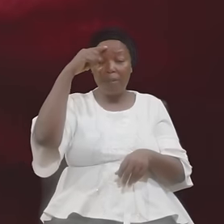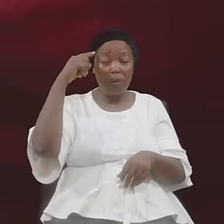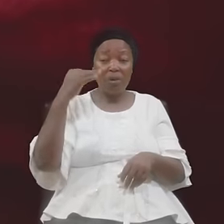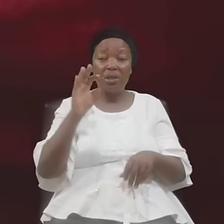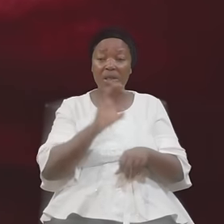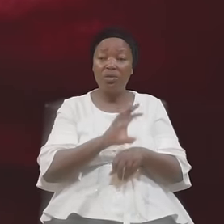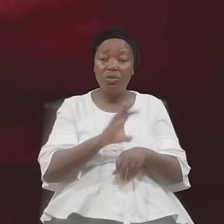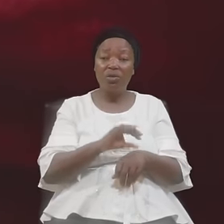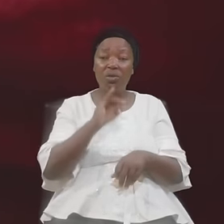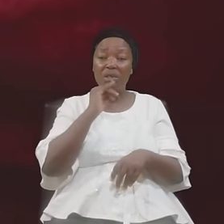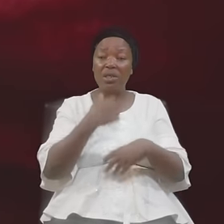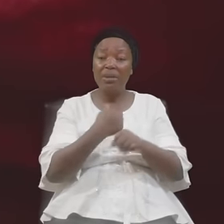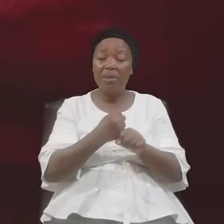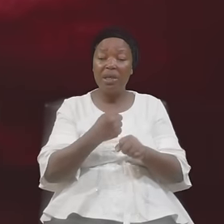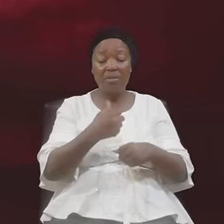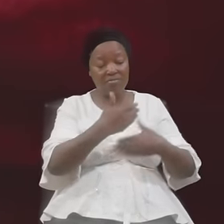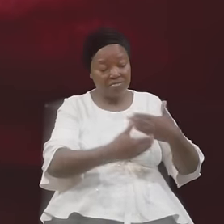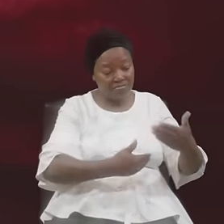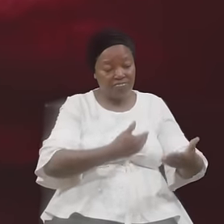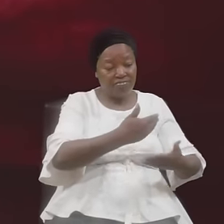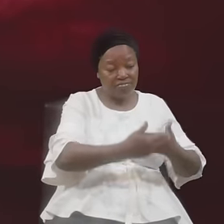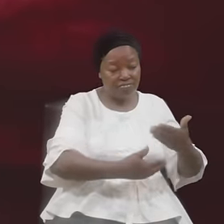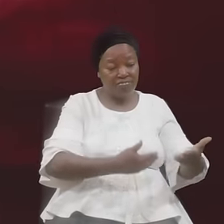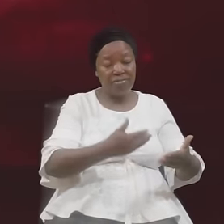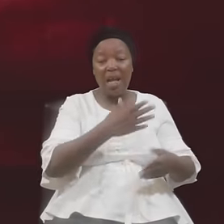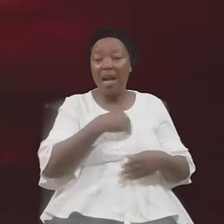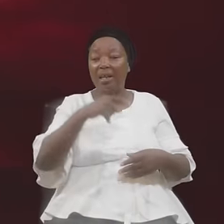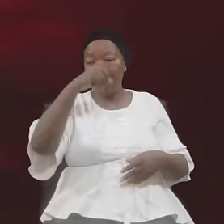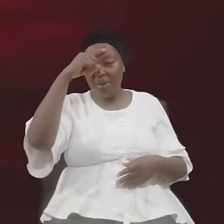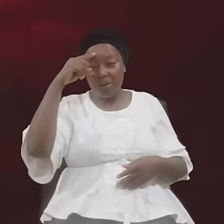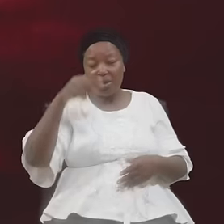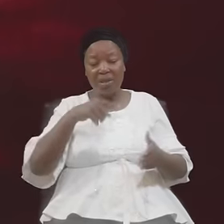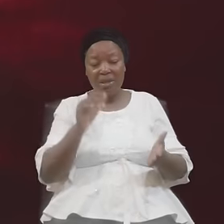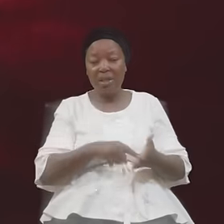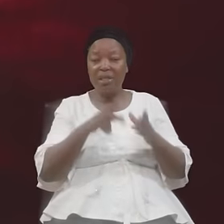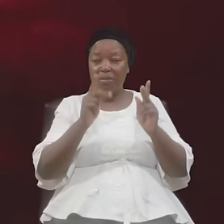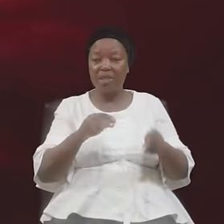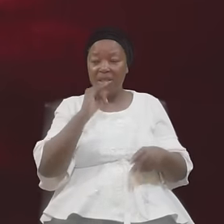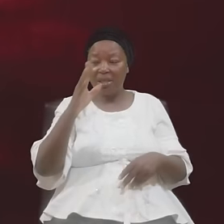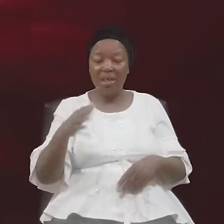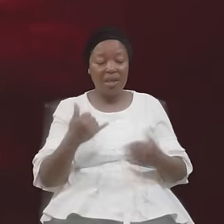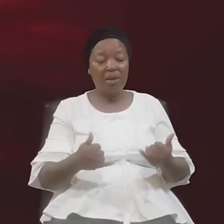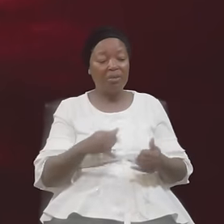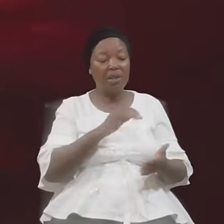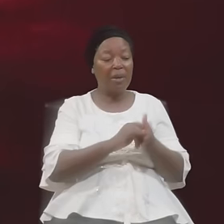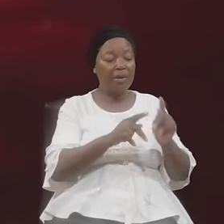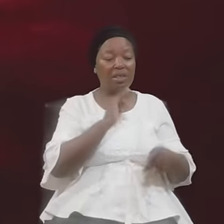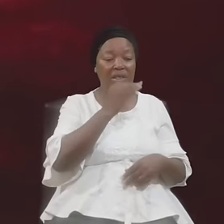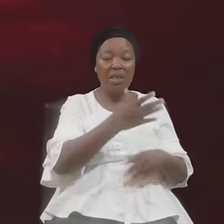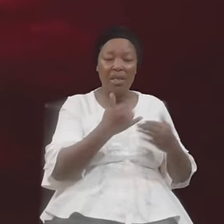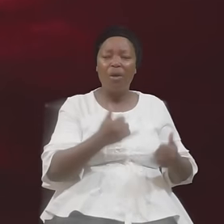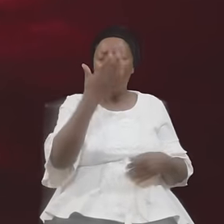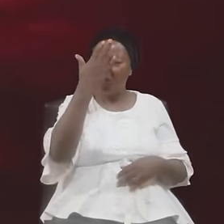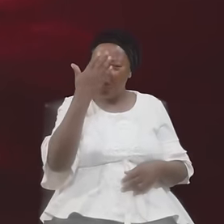Church Is Making Progress And Because You Know This Person They Are Not This Person They Are That Person They Are Not